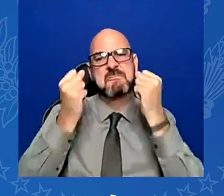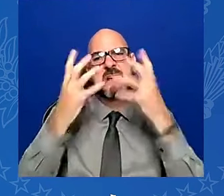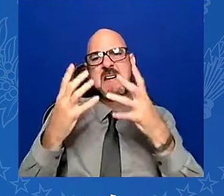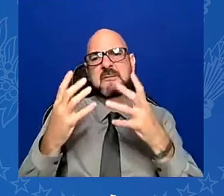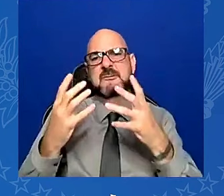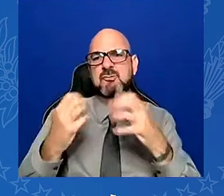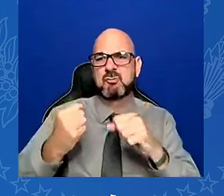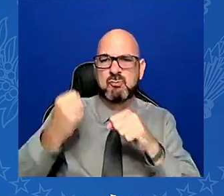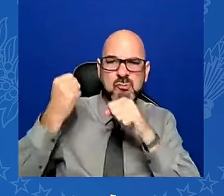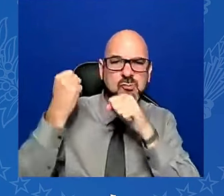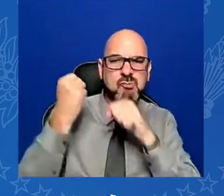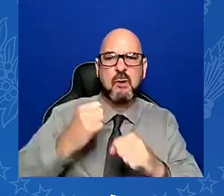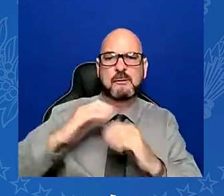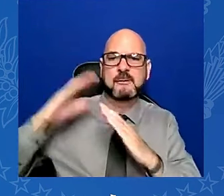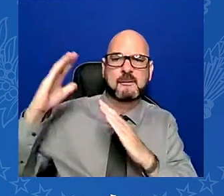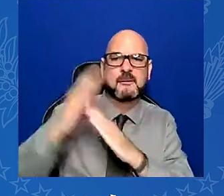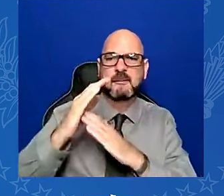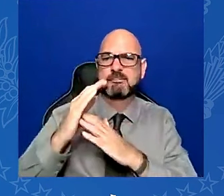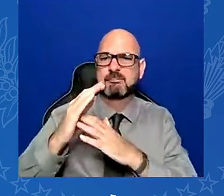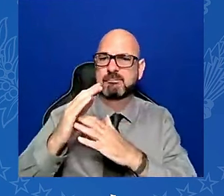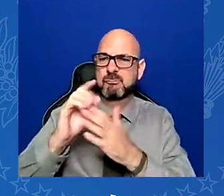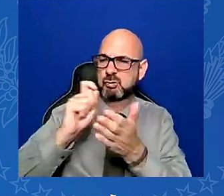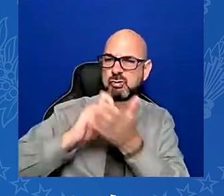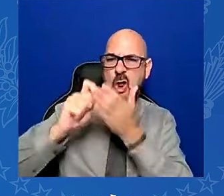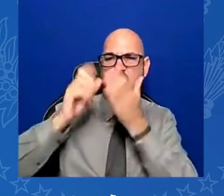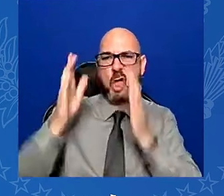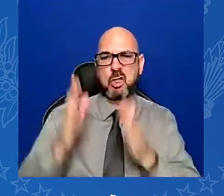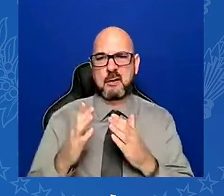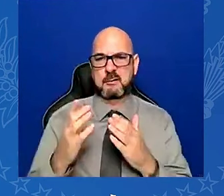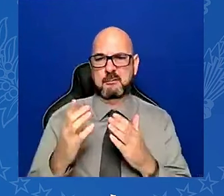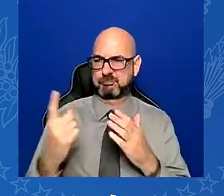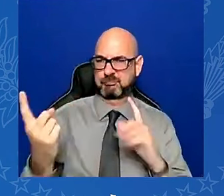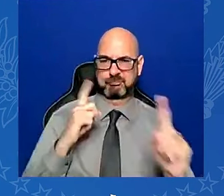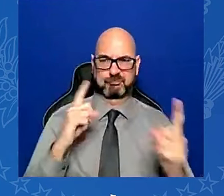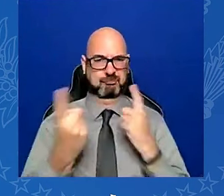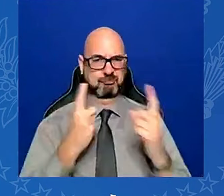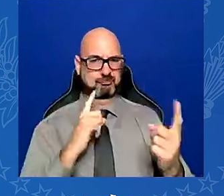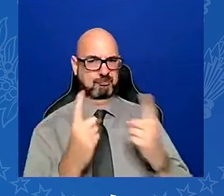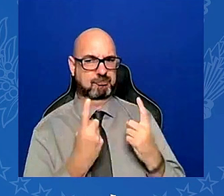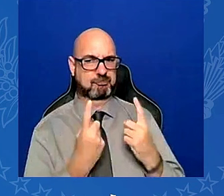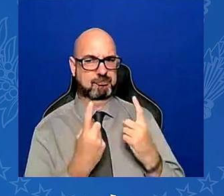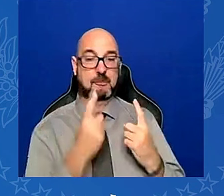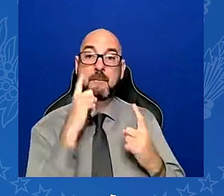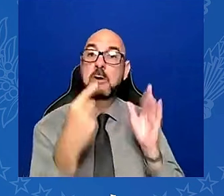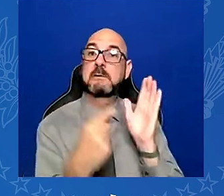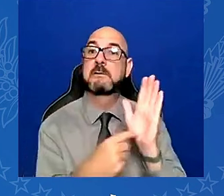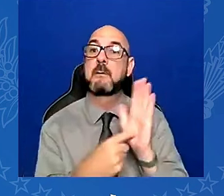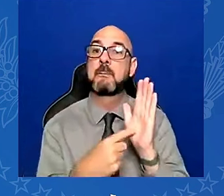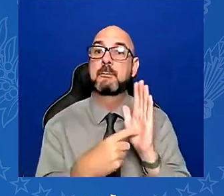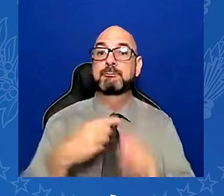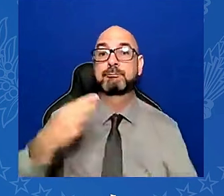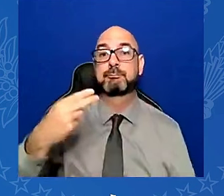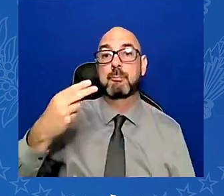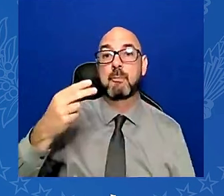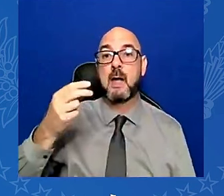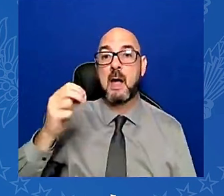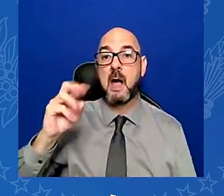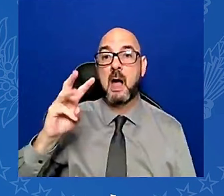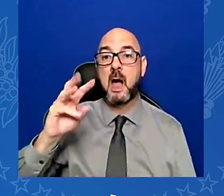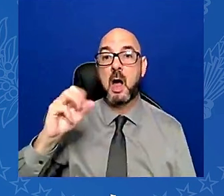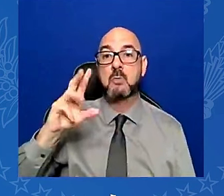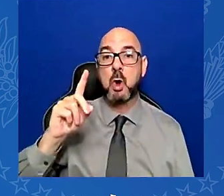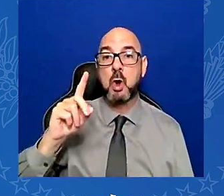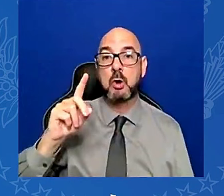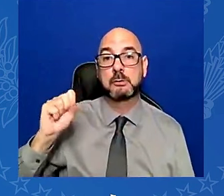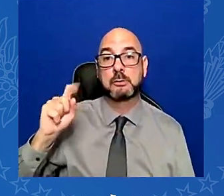And I know you're looking around and saying, this guy's been doing this for 50 years. He's had his moment, give him something, give him someone else a